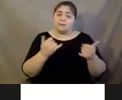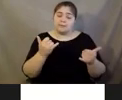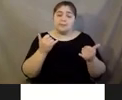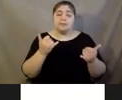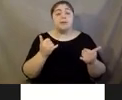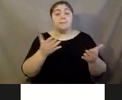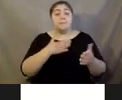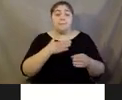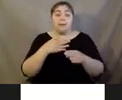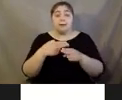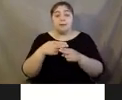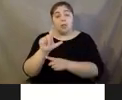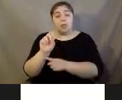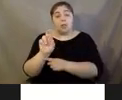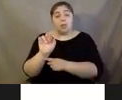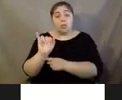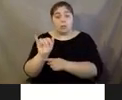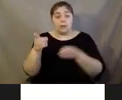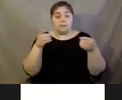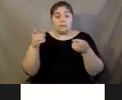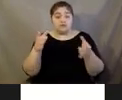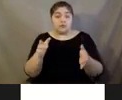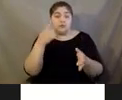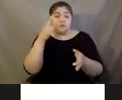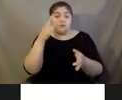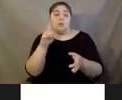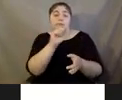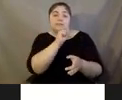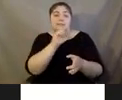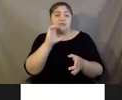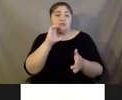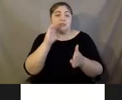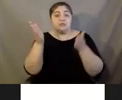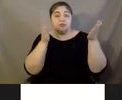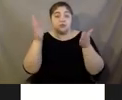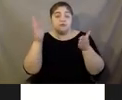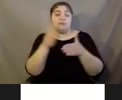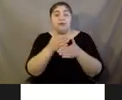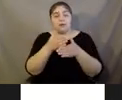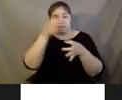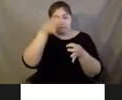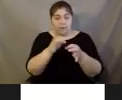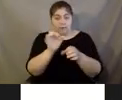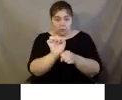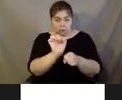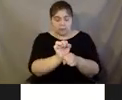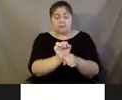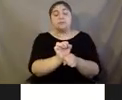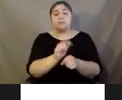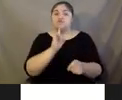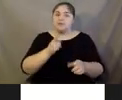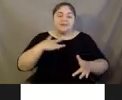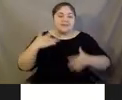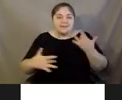My name is Lori Klevak and I'm the Director of Senior Services at Interfaith Works. We're really excited to be talking